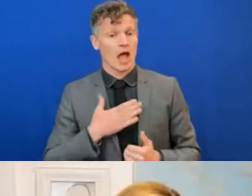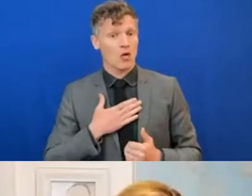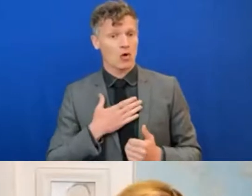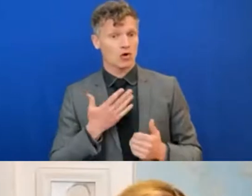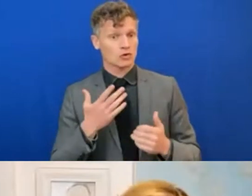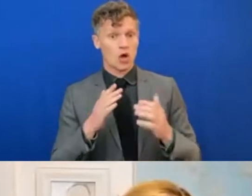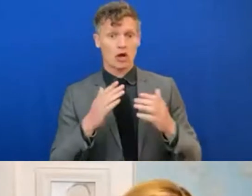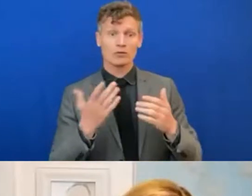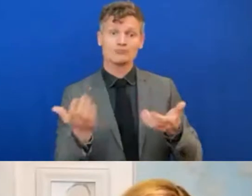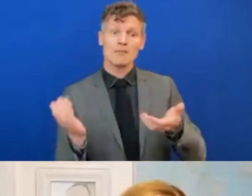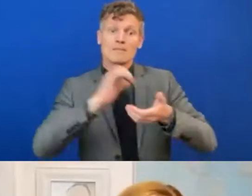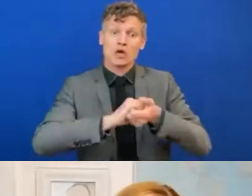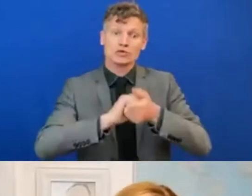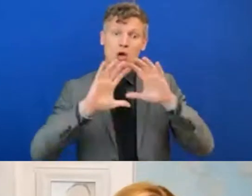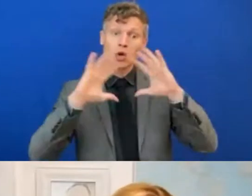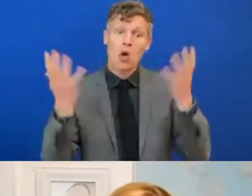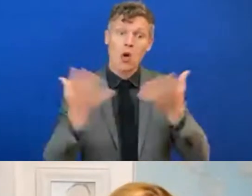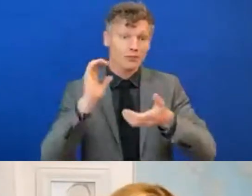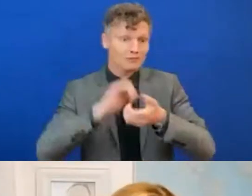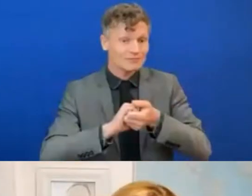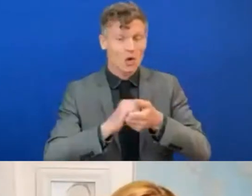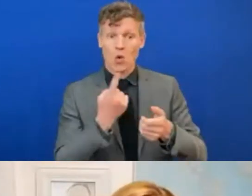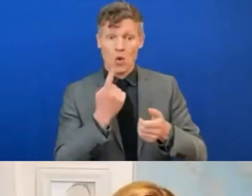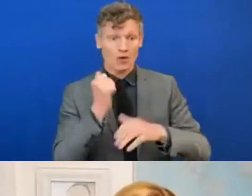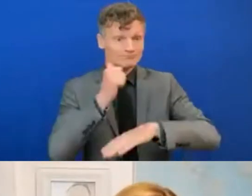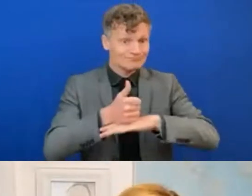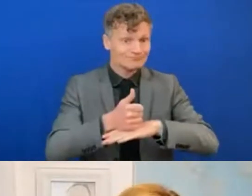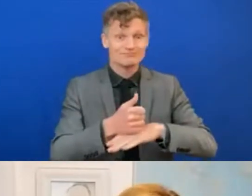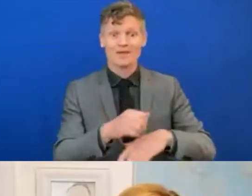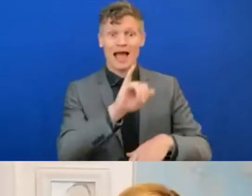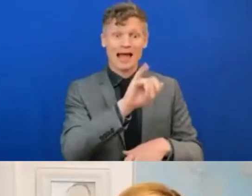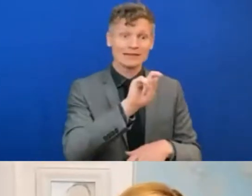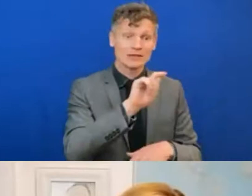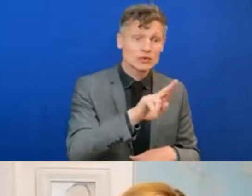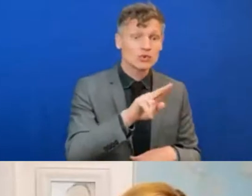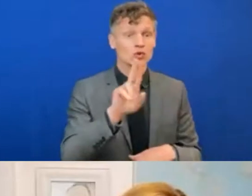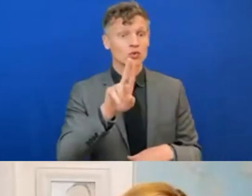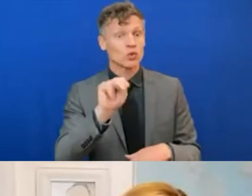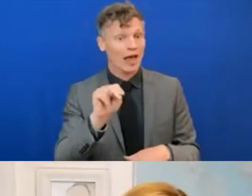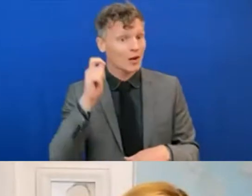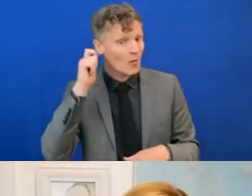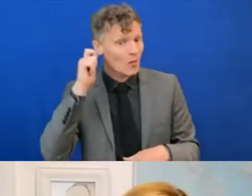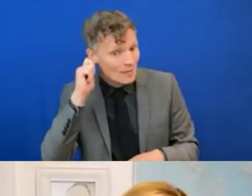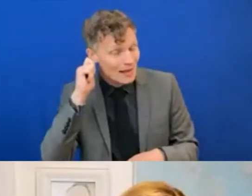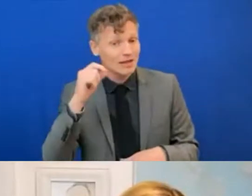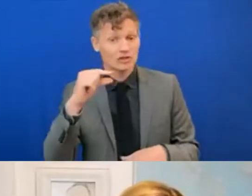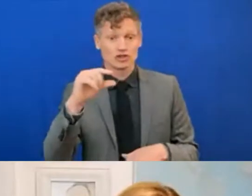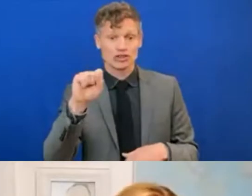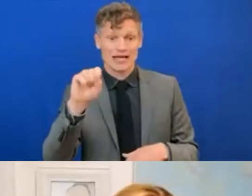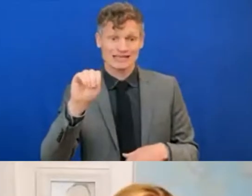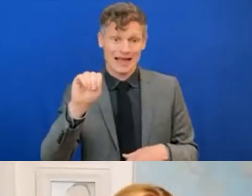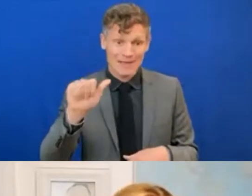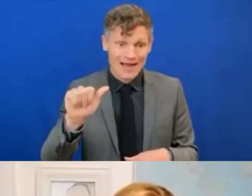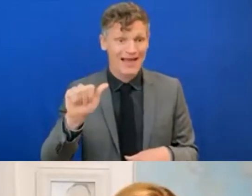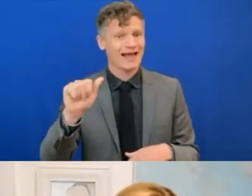Co-founded by the ITU, UN Women, ITC, GSMA, and UNU are now counting over 100 partners, and we work